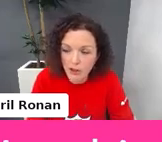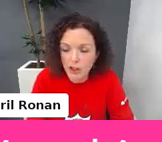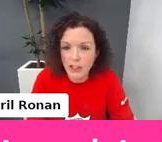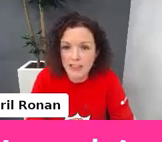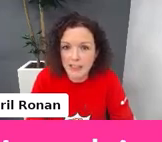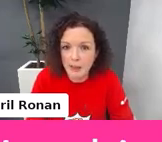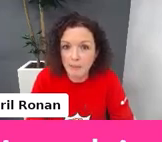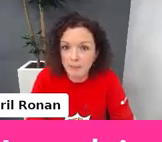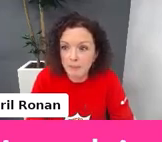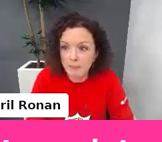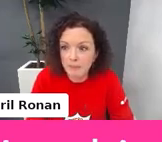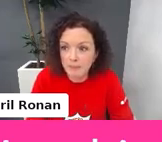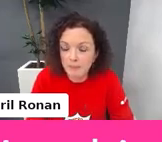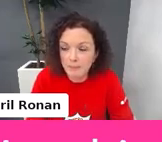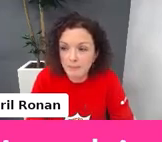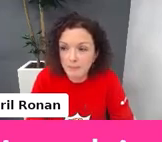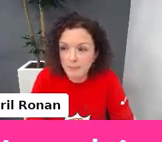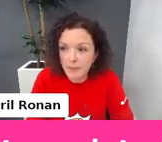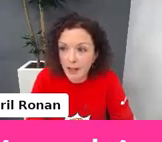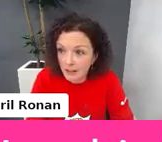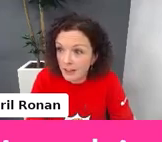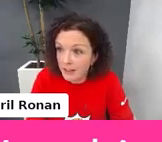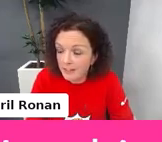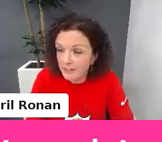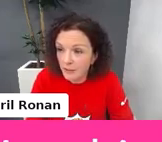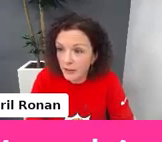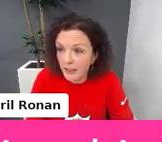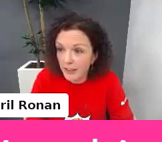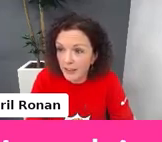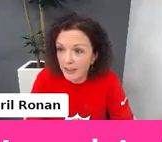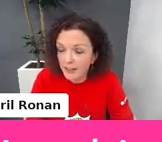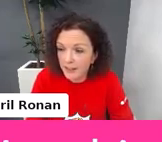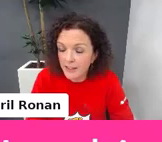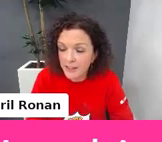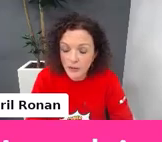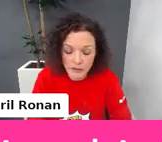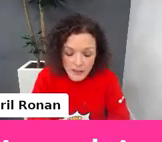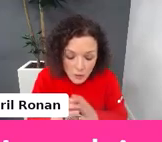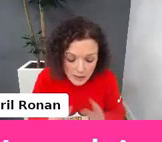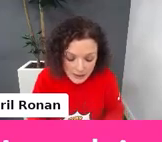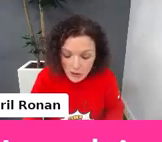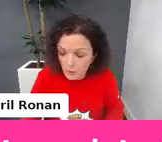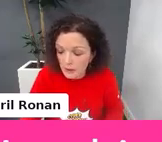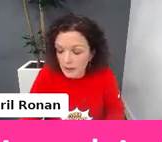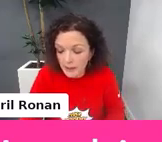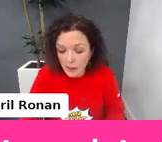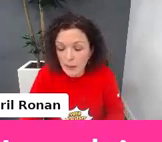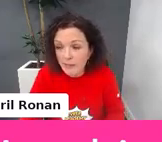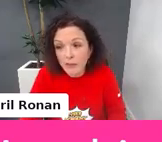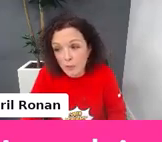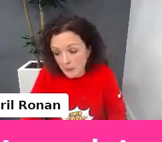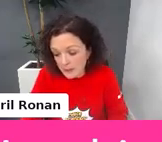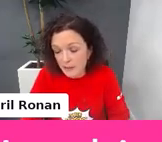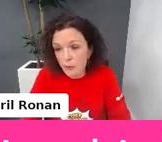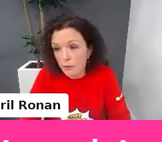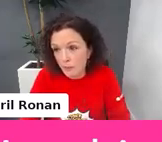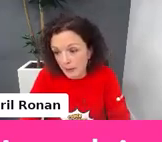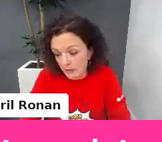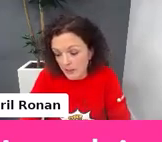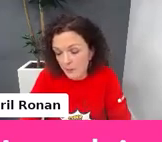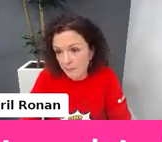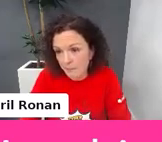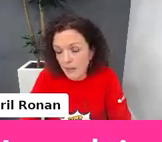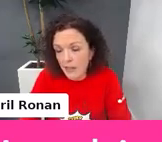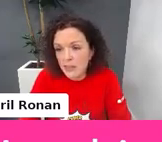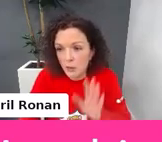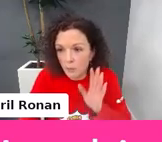Managing your child's time. Online. OK, so there is no tech tool that will ever replace the role of